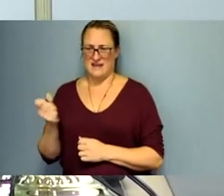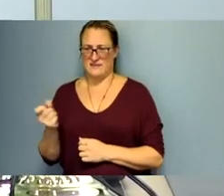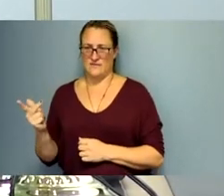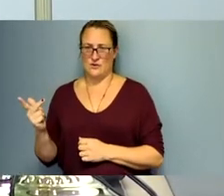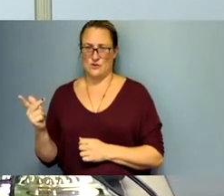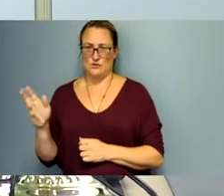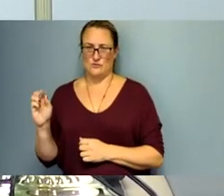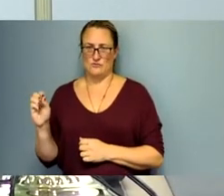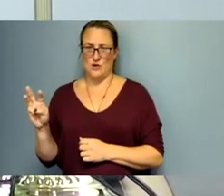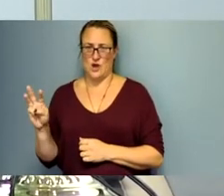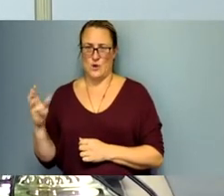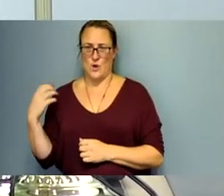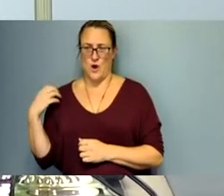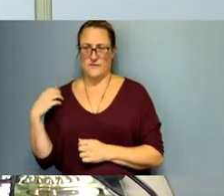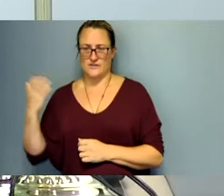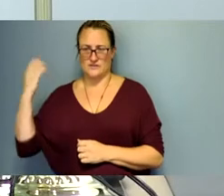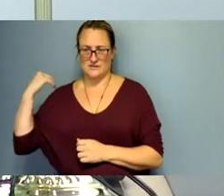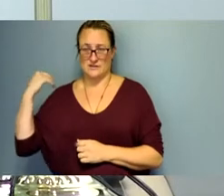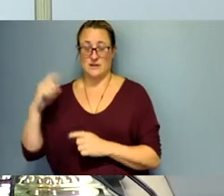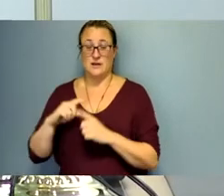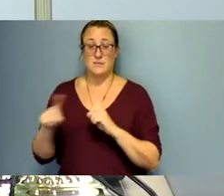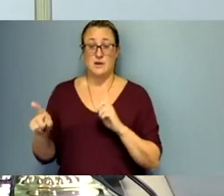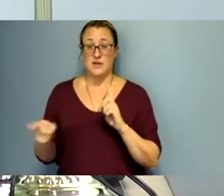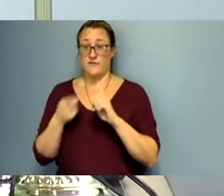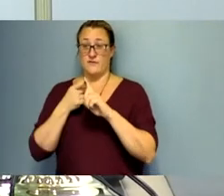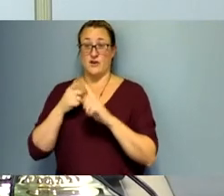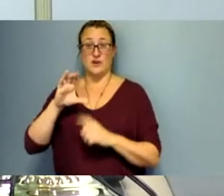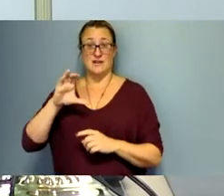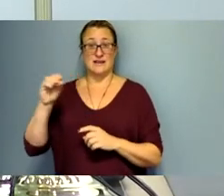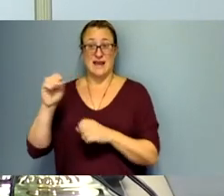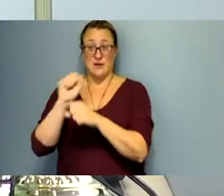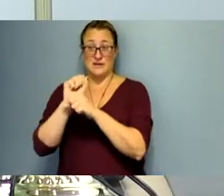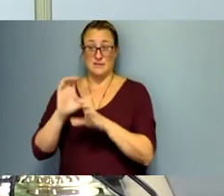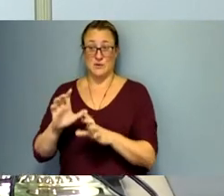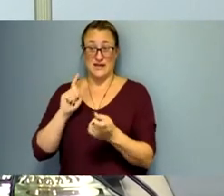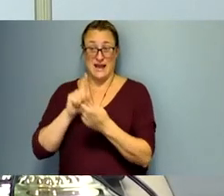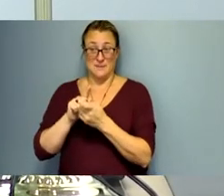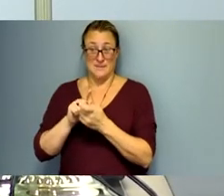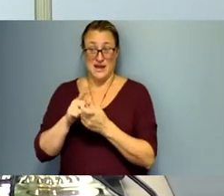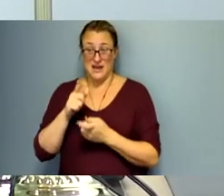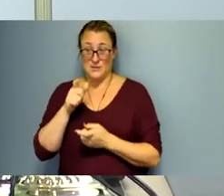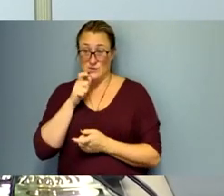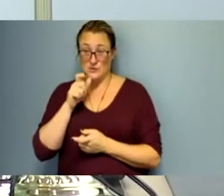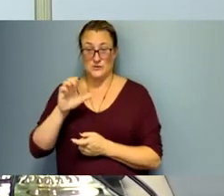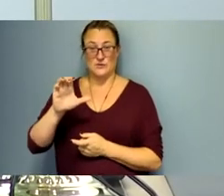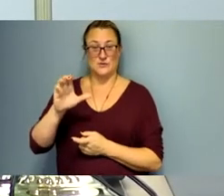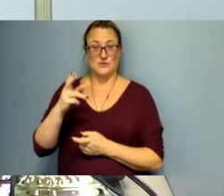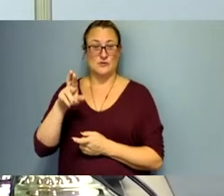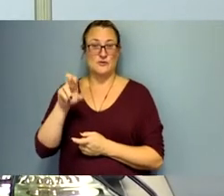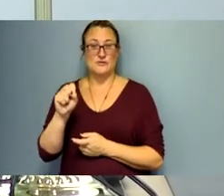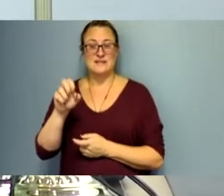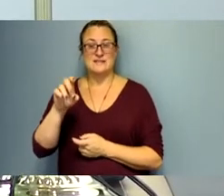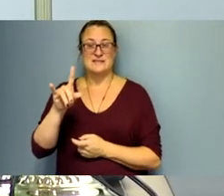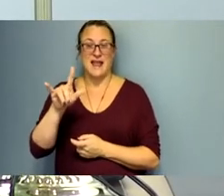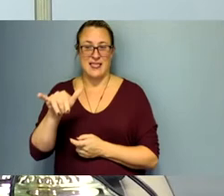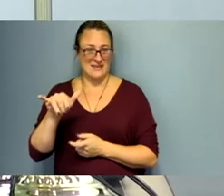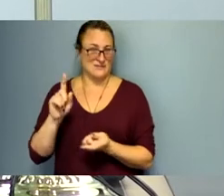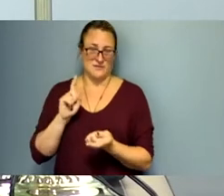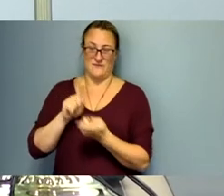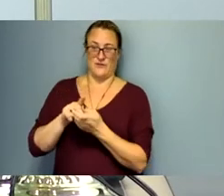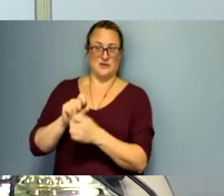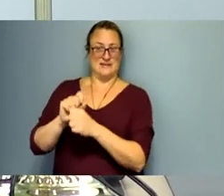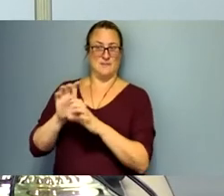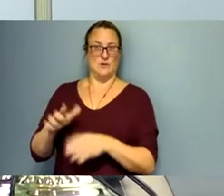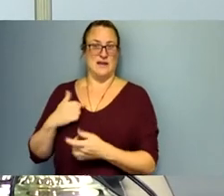officers at the time the first i think county employee i met after i was elected was chris daly uh who uh was gracious enough